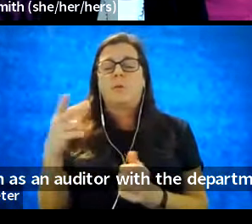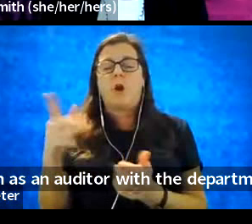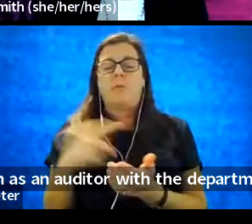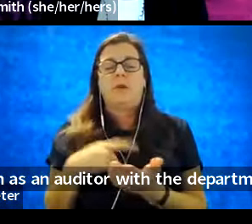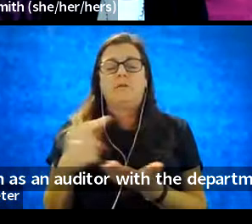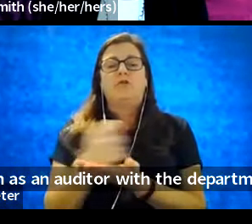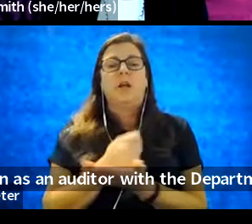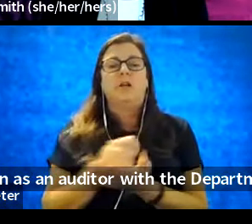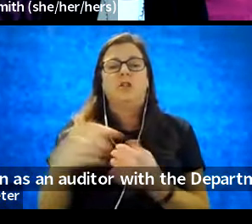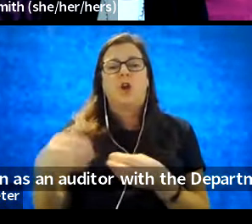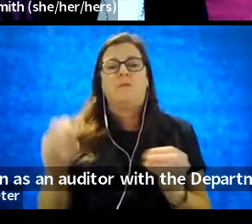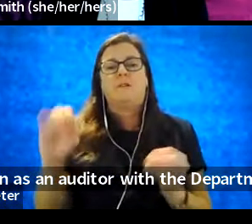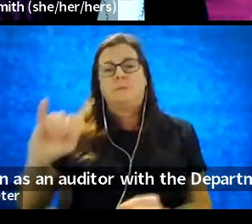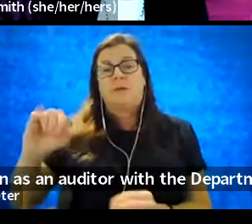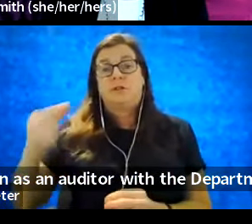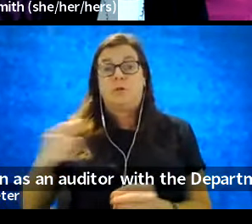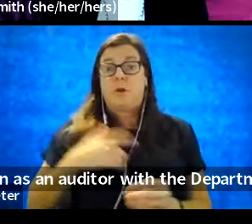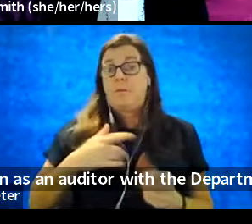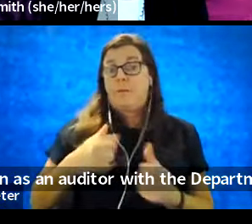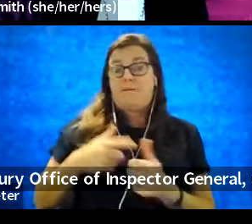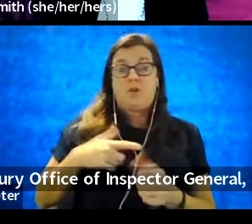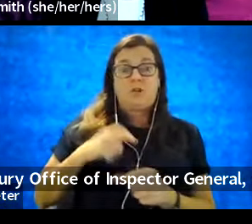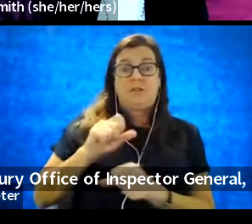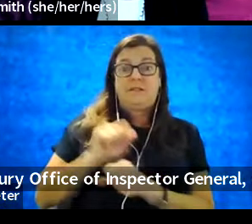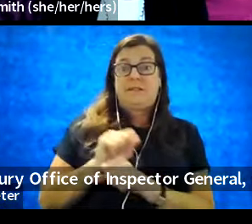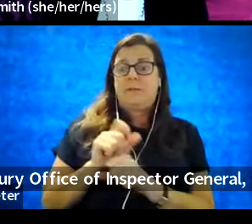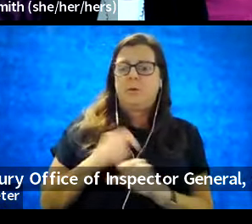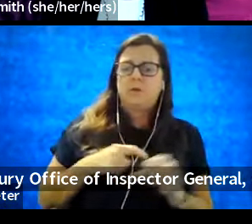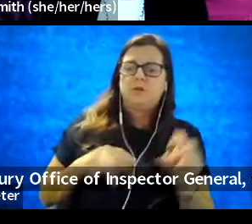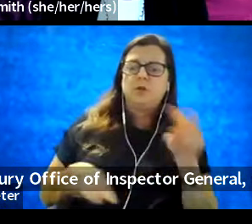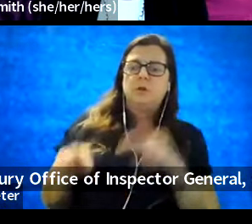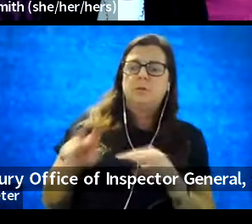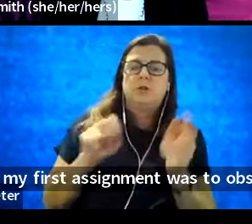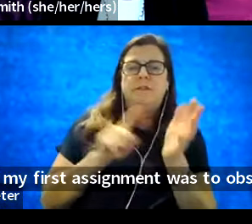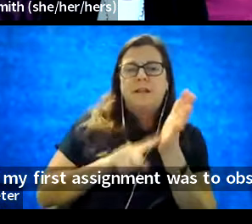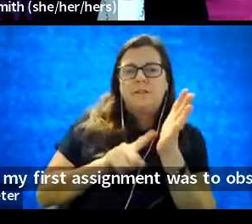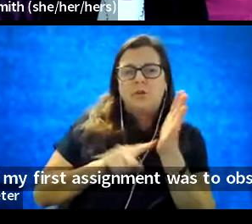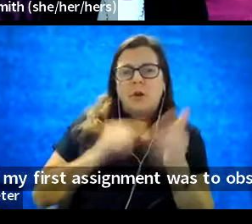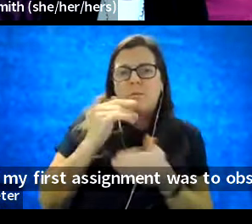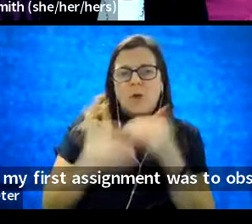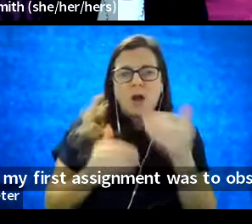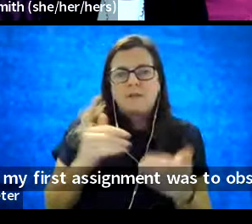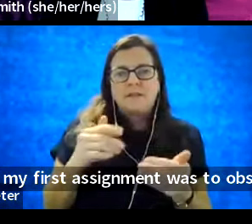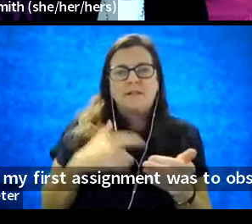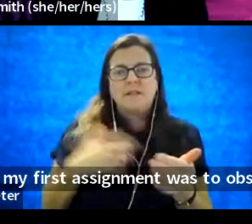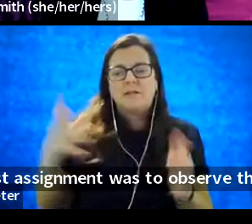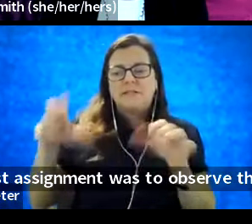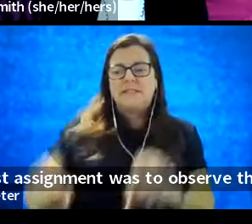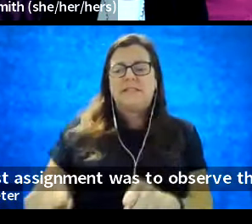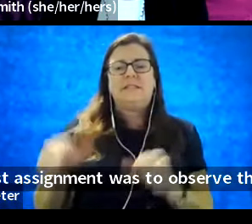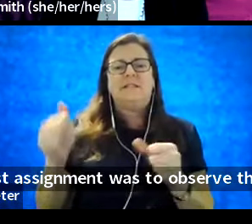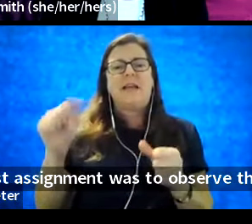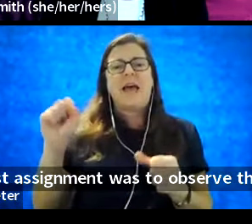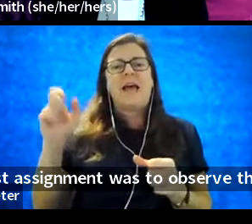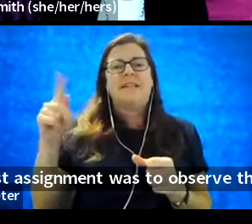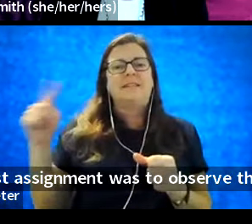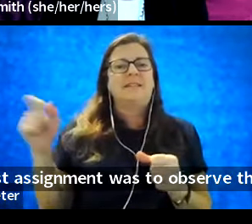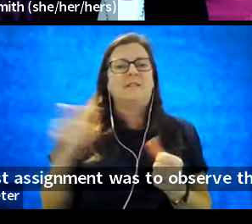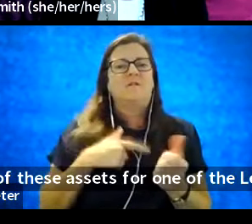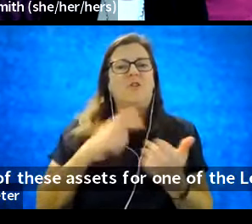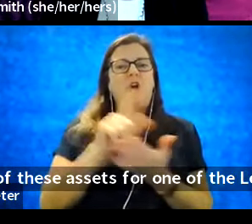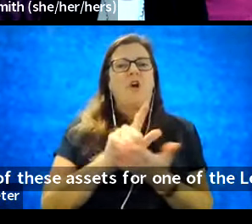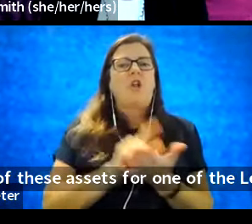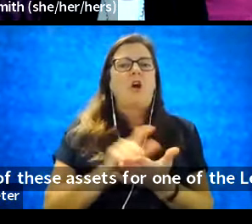General. One of my first assignments was to observe the inventory process of SEAS assets for one of the law enforcement